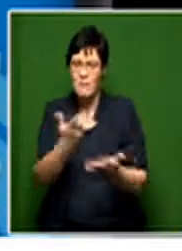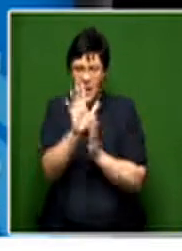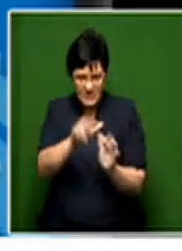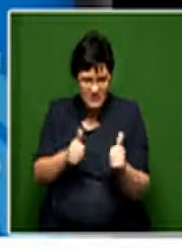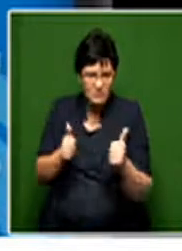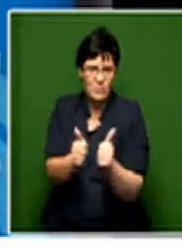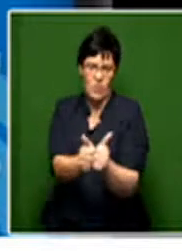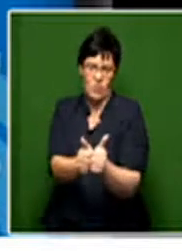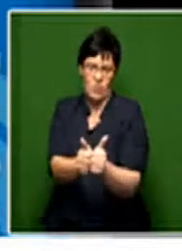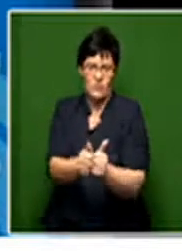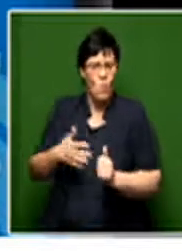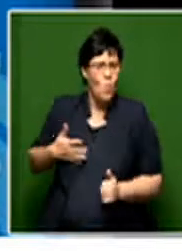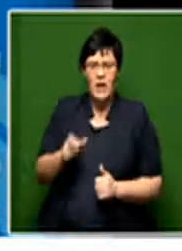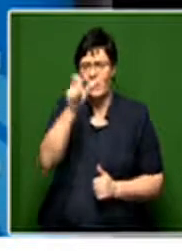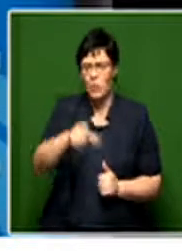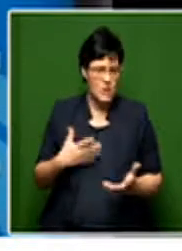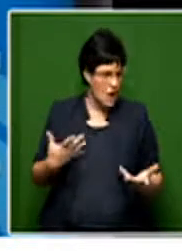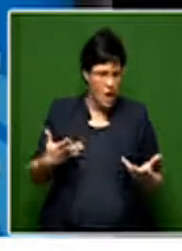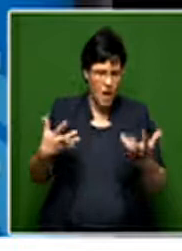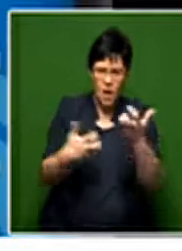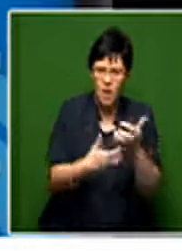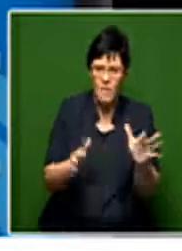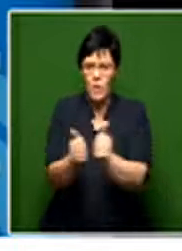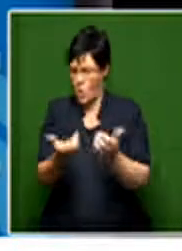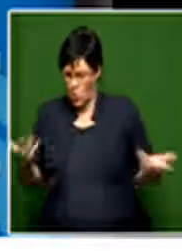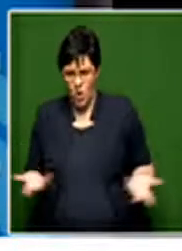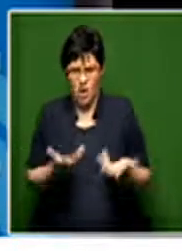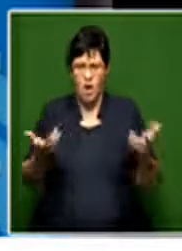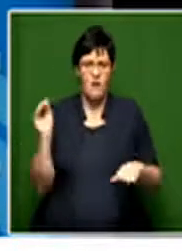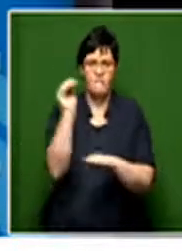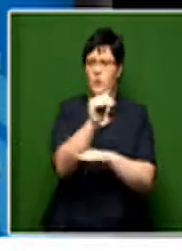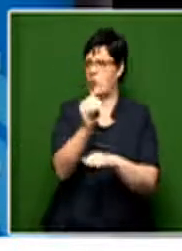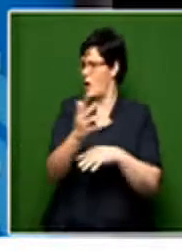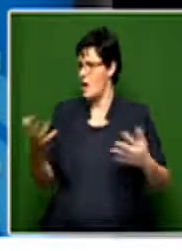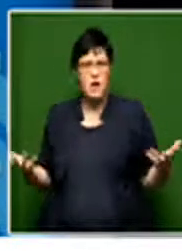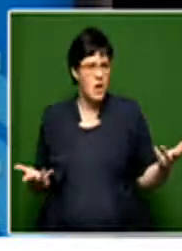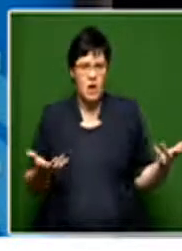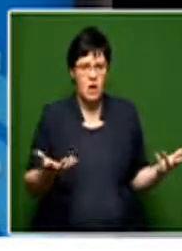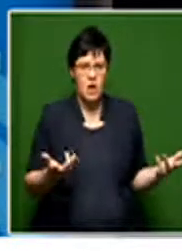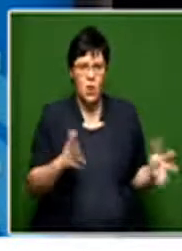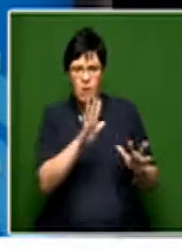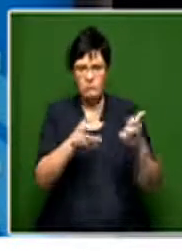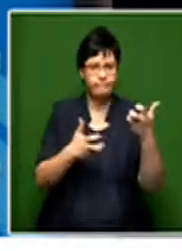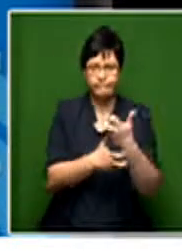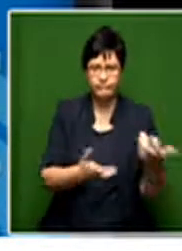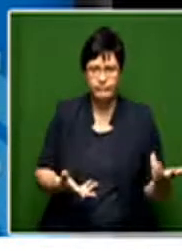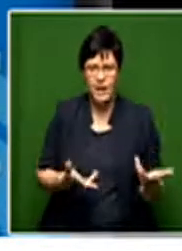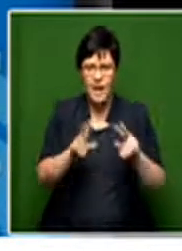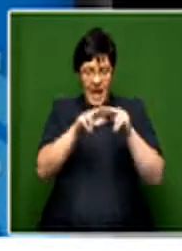We don't want to see people who are foreigners everywhere, who are